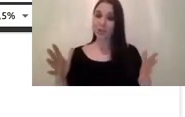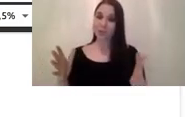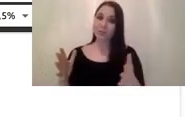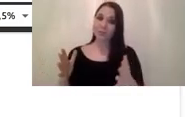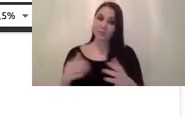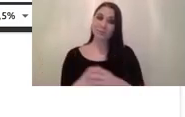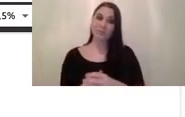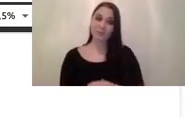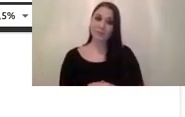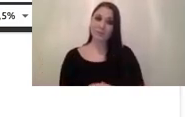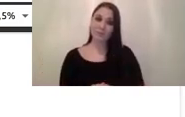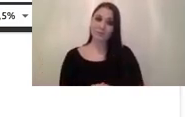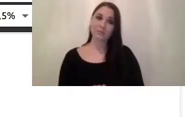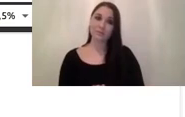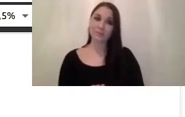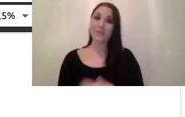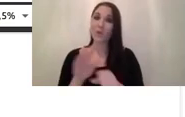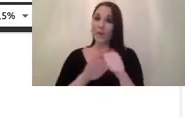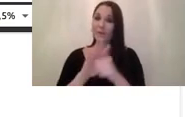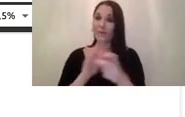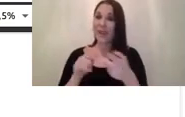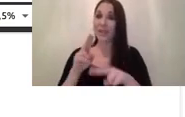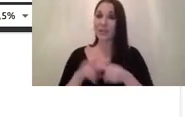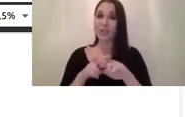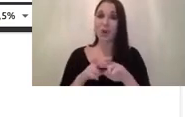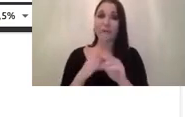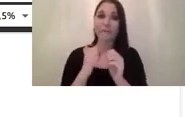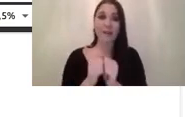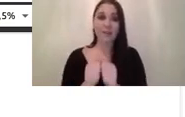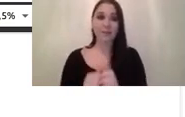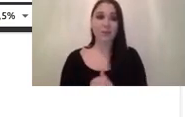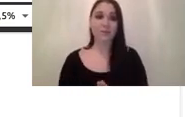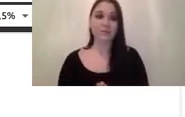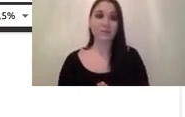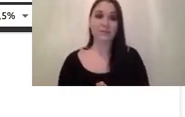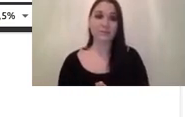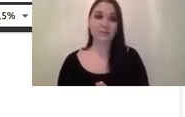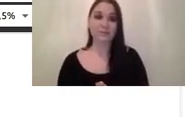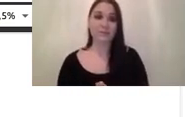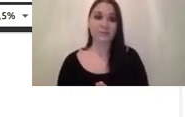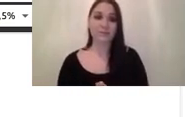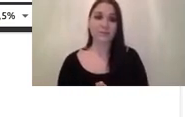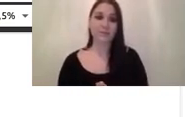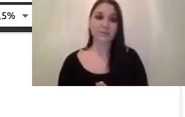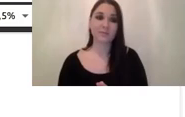this is um a practical rule of thumb that will really um